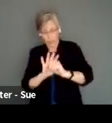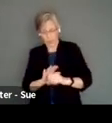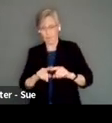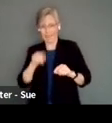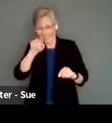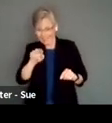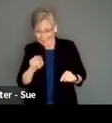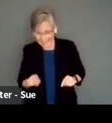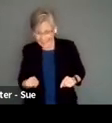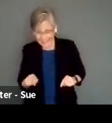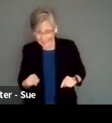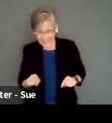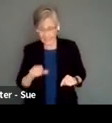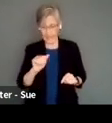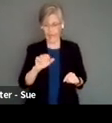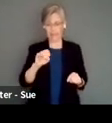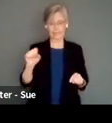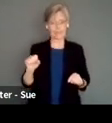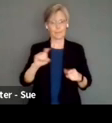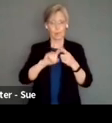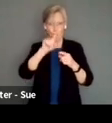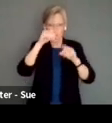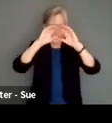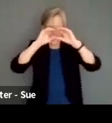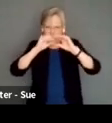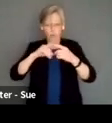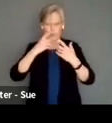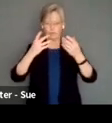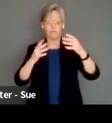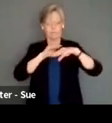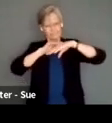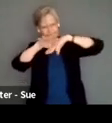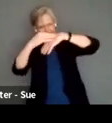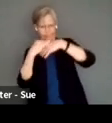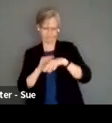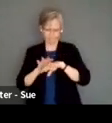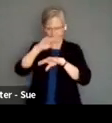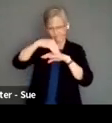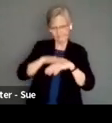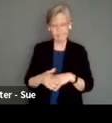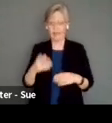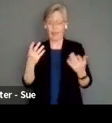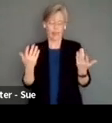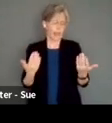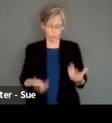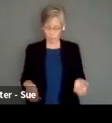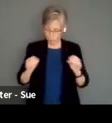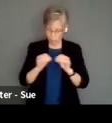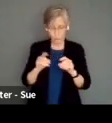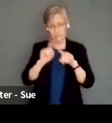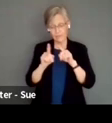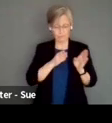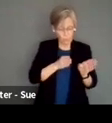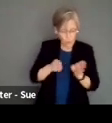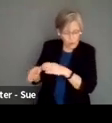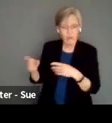none of these access tools are mutually exclusive. They work for all different people. And the more you have, the more tools you have in your toolbox, the